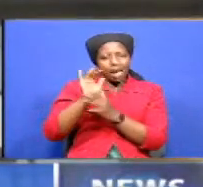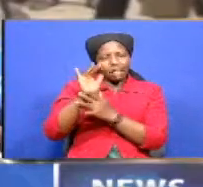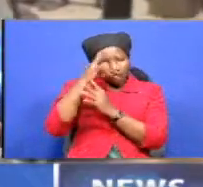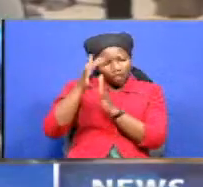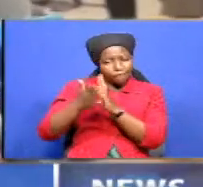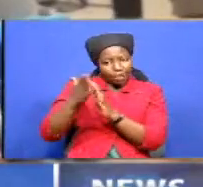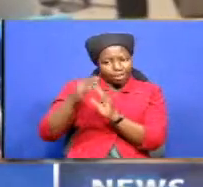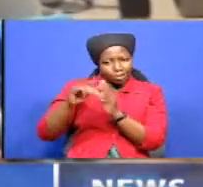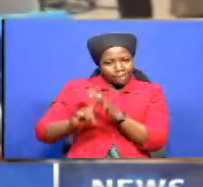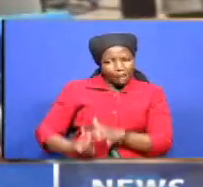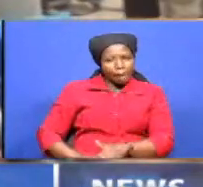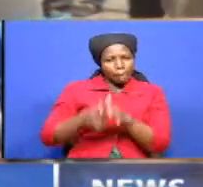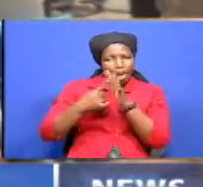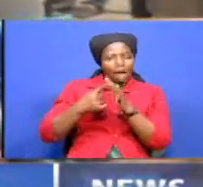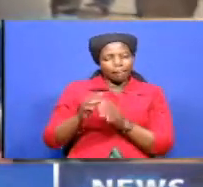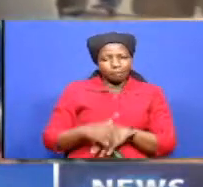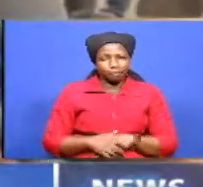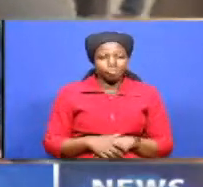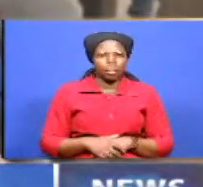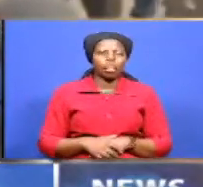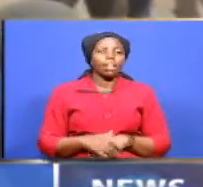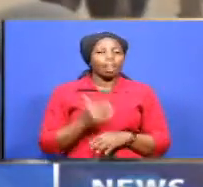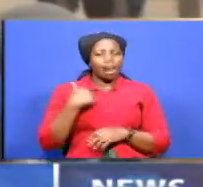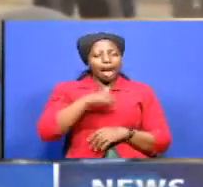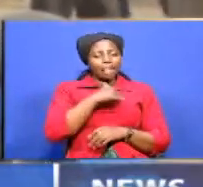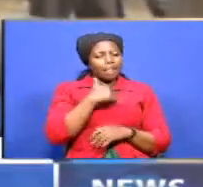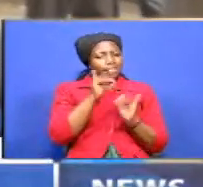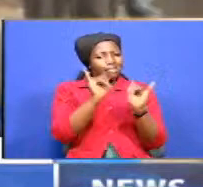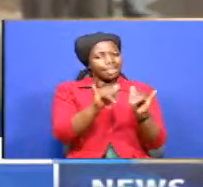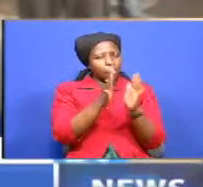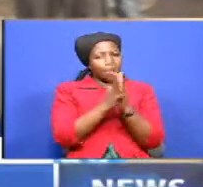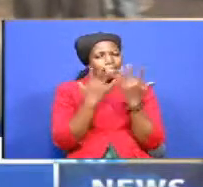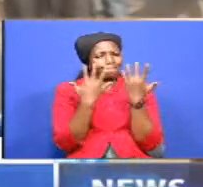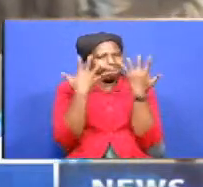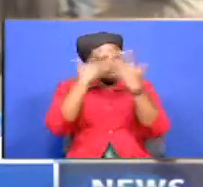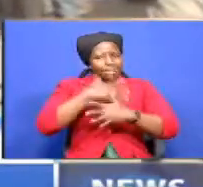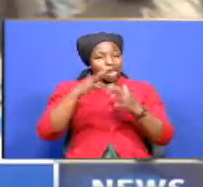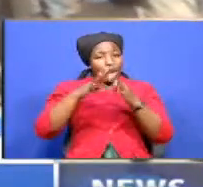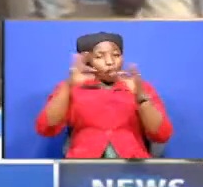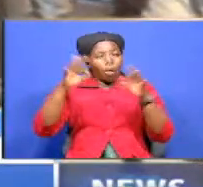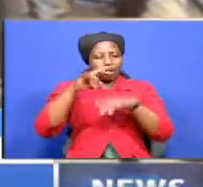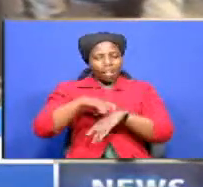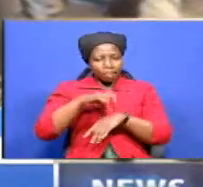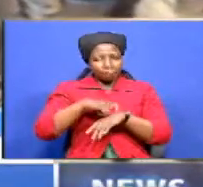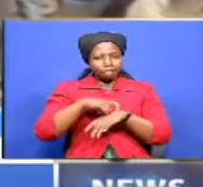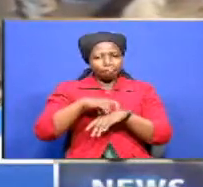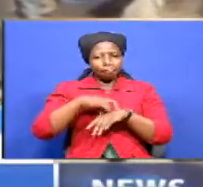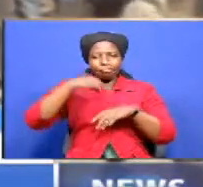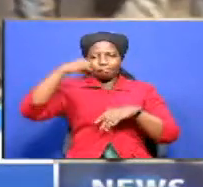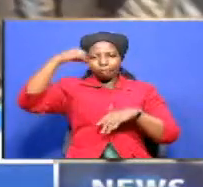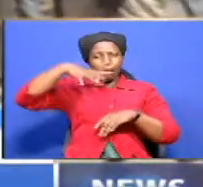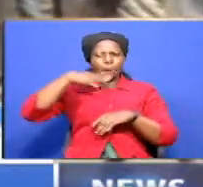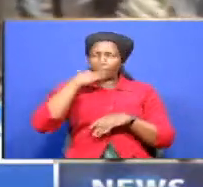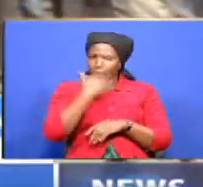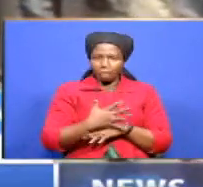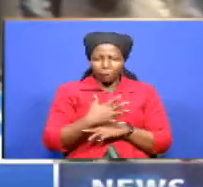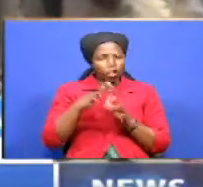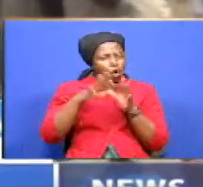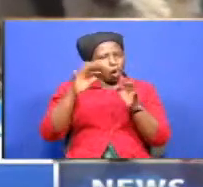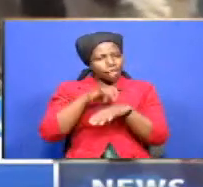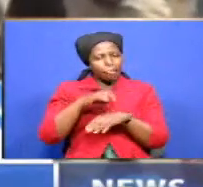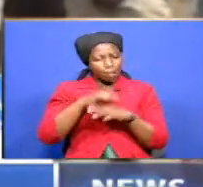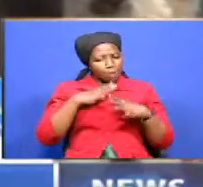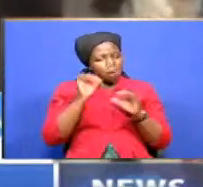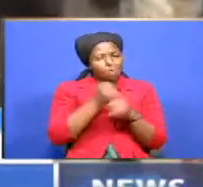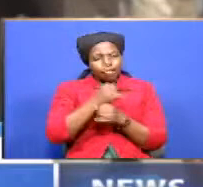transformer umeka kwa giza muda mbrefu sana unapata kwamba wakazi wangita kito hawezi kwenda dispensary dispensary